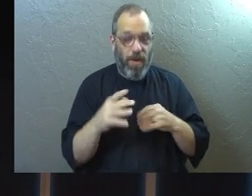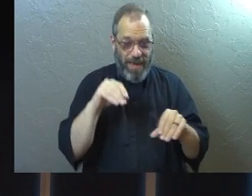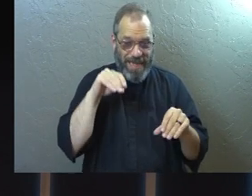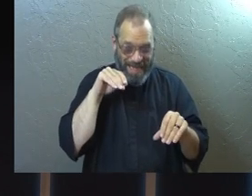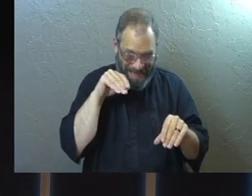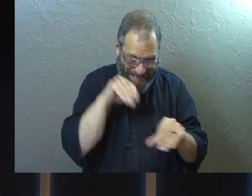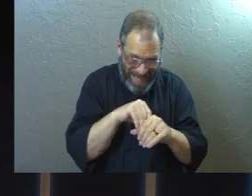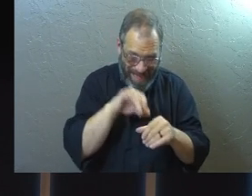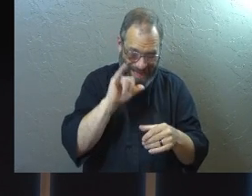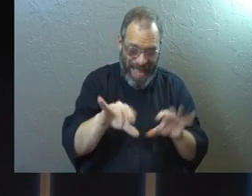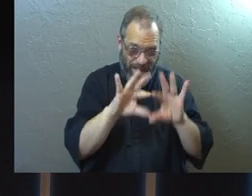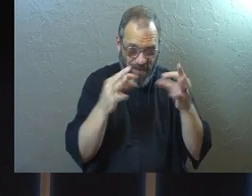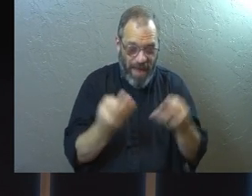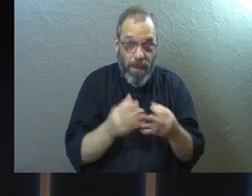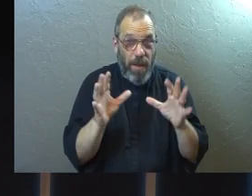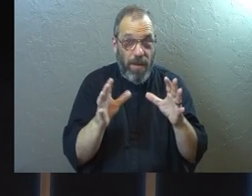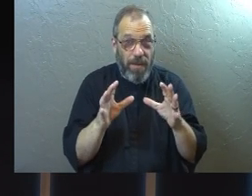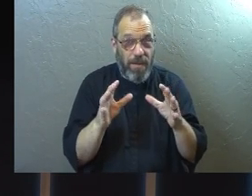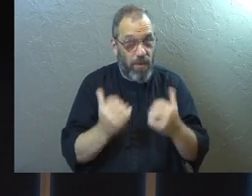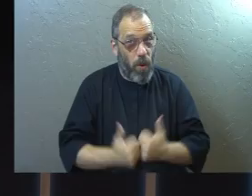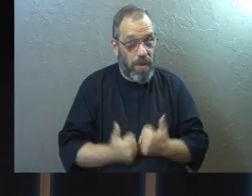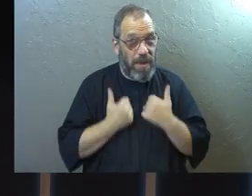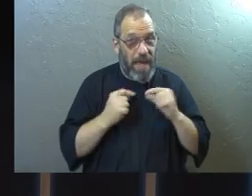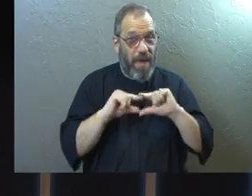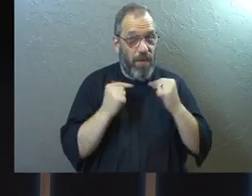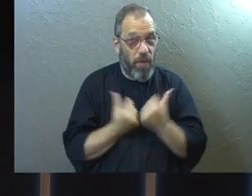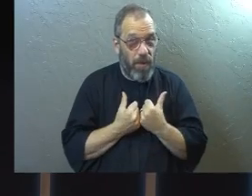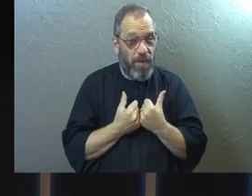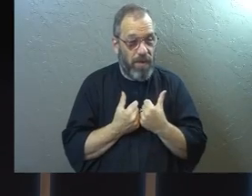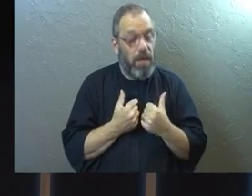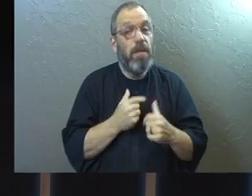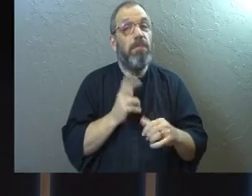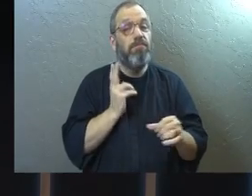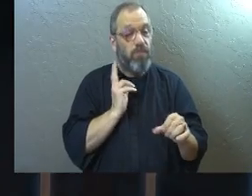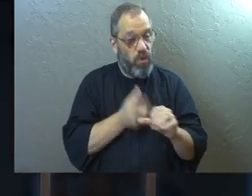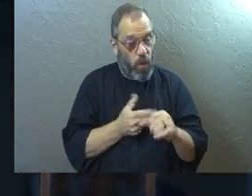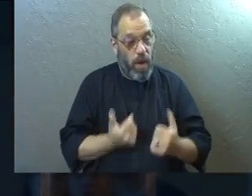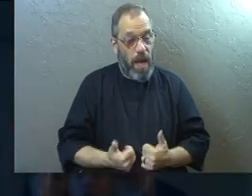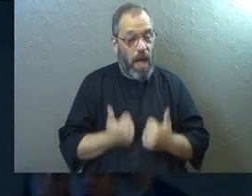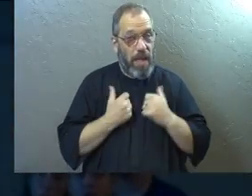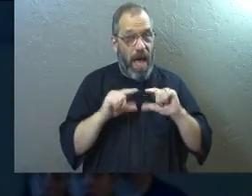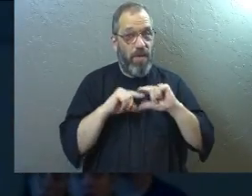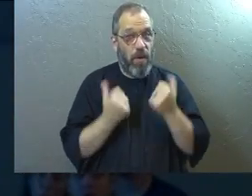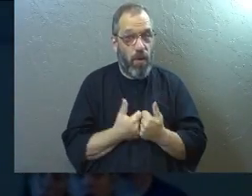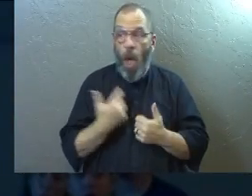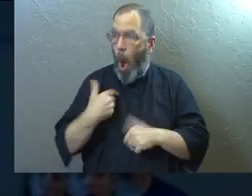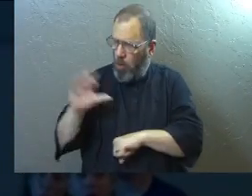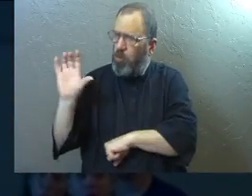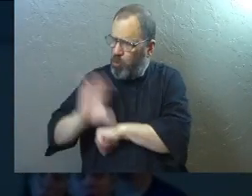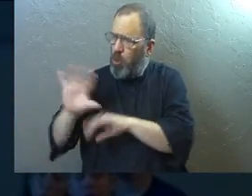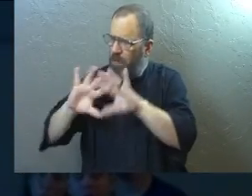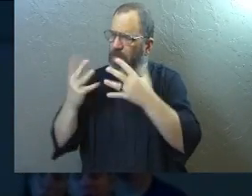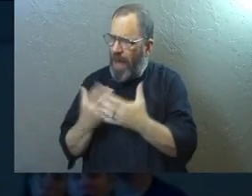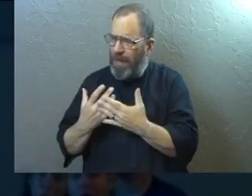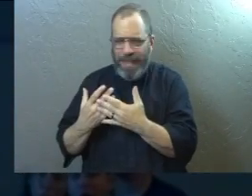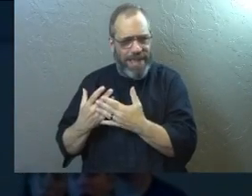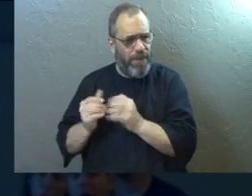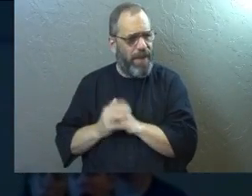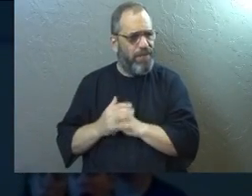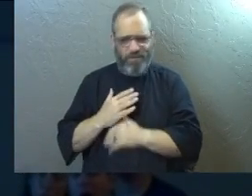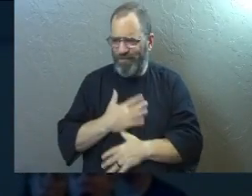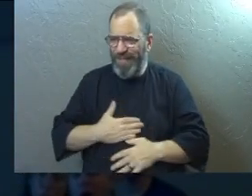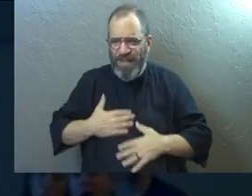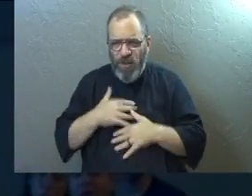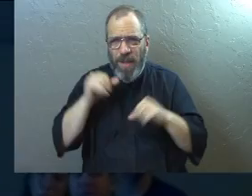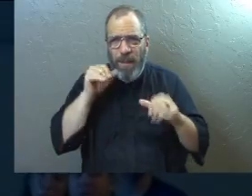in that family. Back again, we're going to plug those life groups. That's why you should get in a life group today. Because sometimes we're part of a church family, but we're not